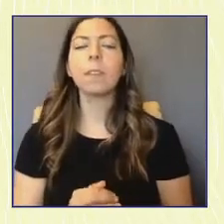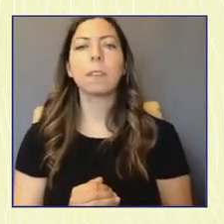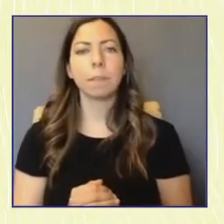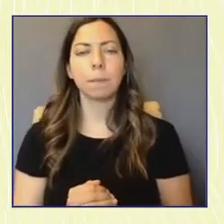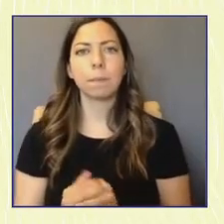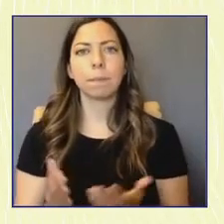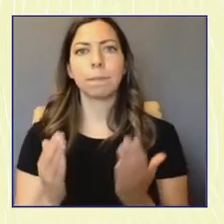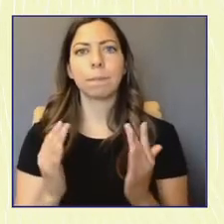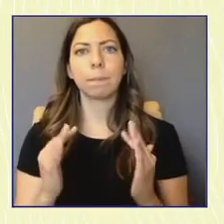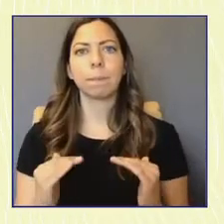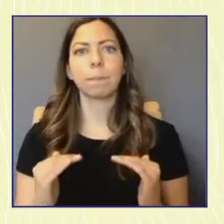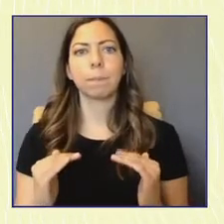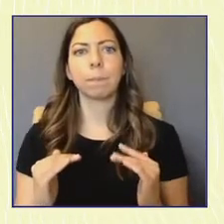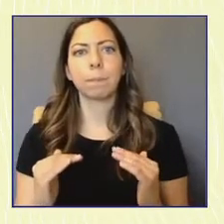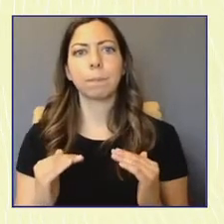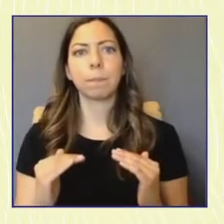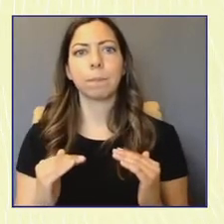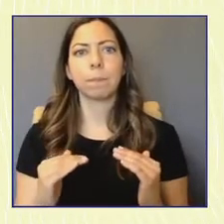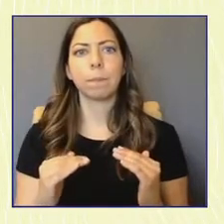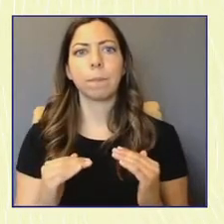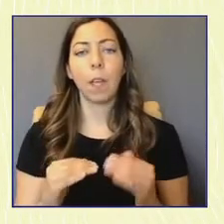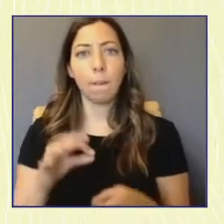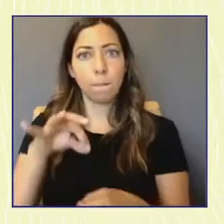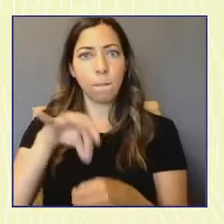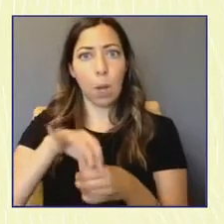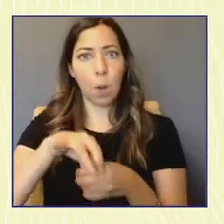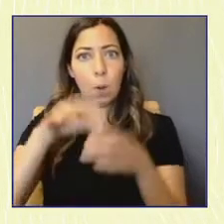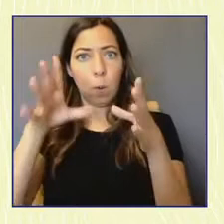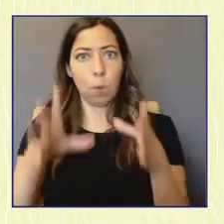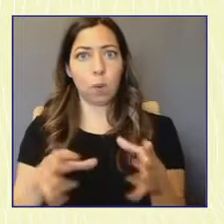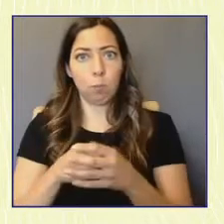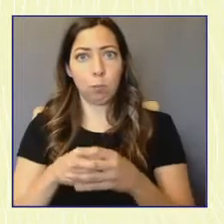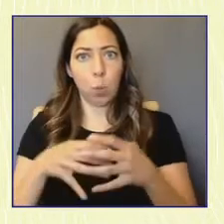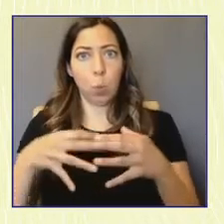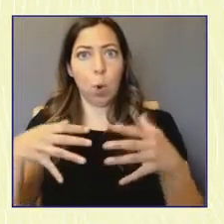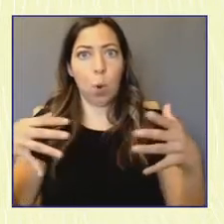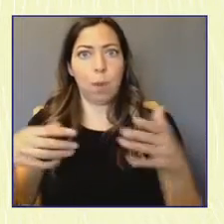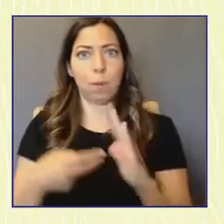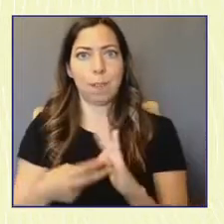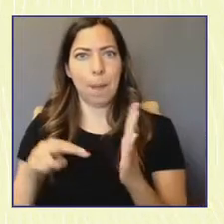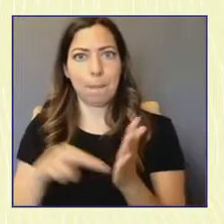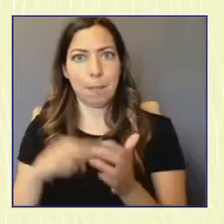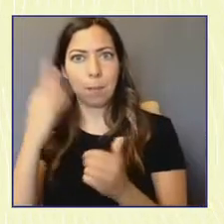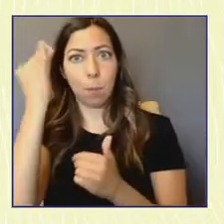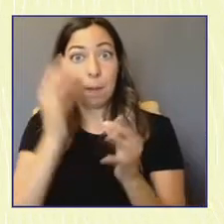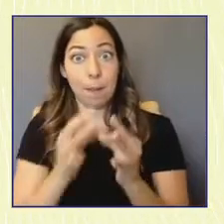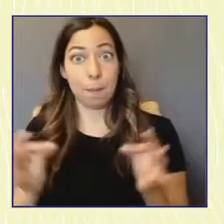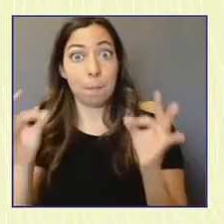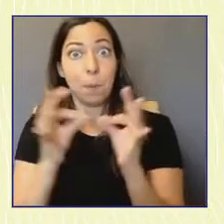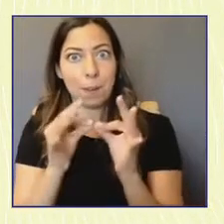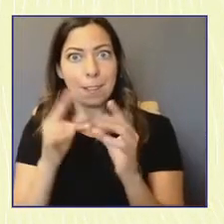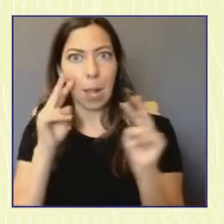to think about growing voters and why do we need to do it in the first place? Let's take a look.